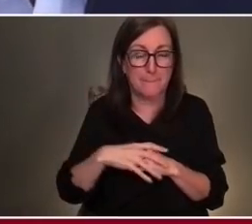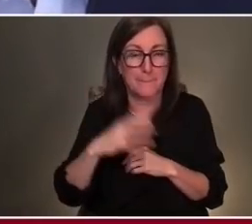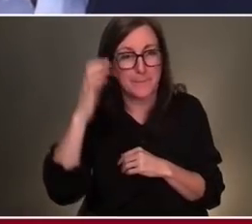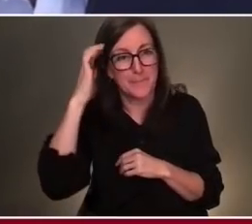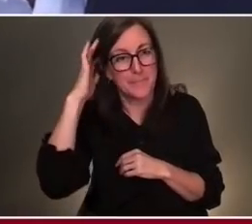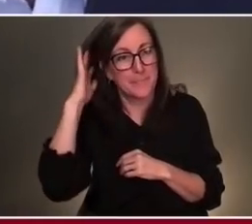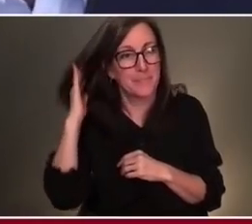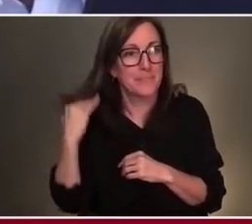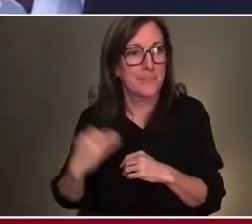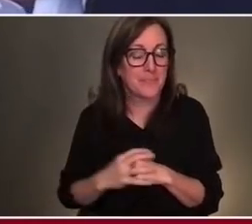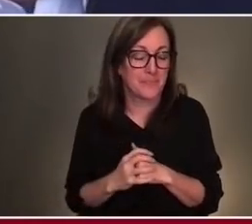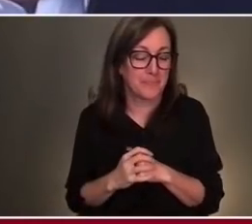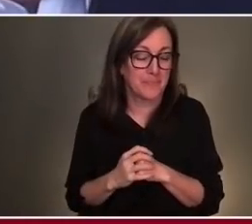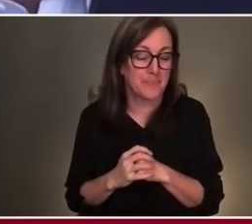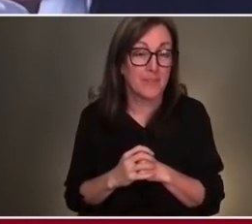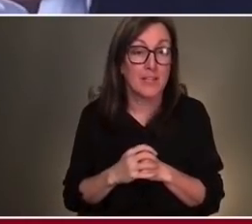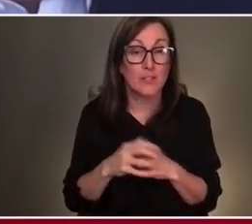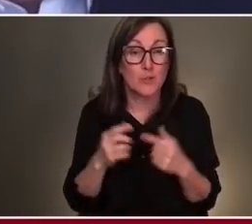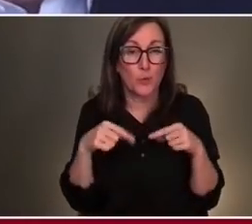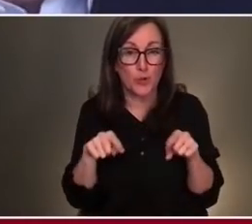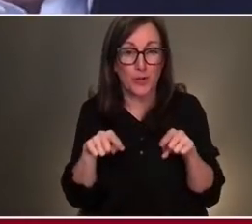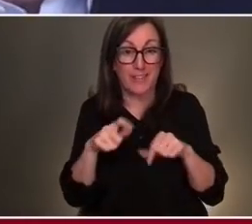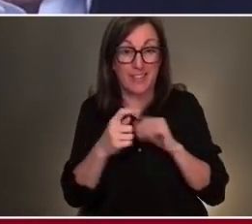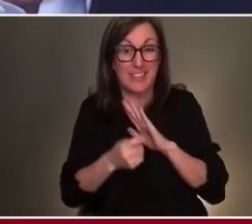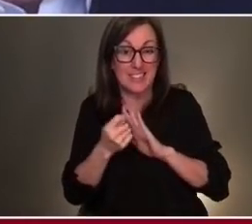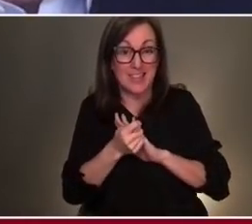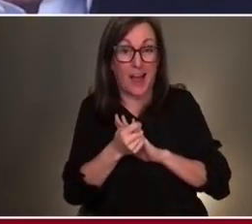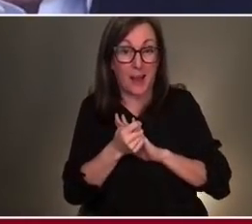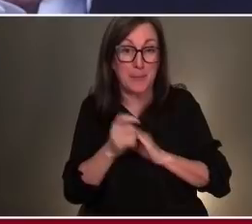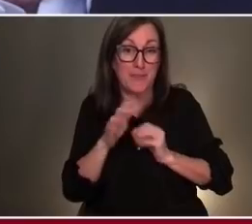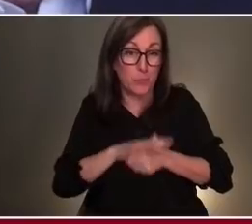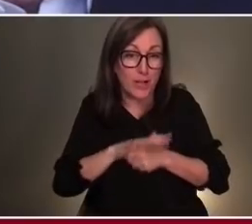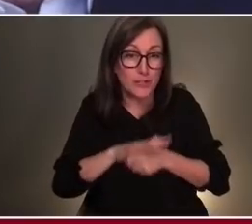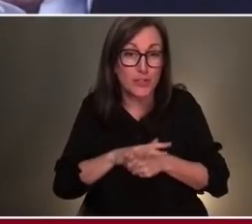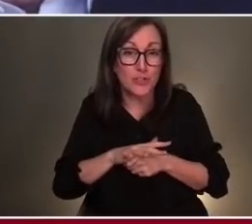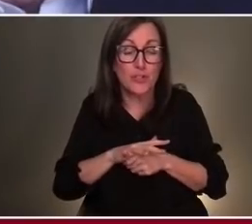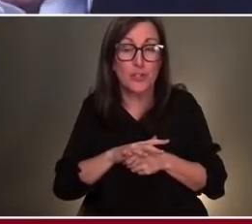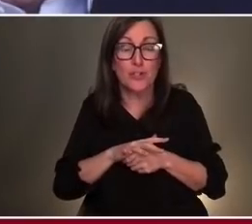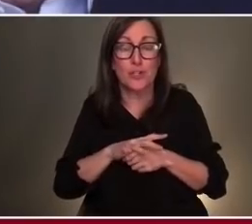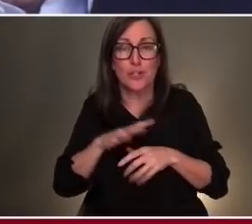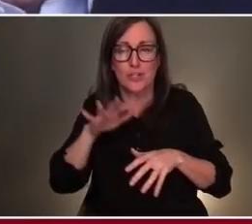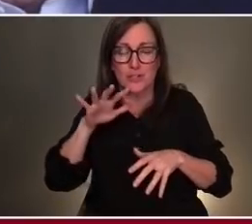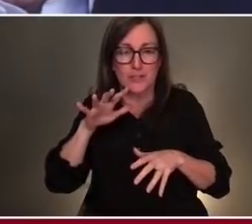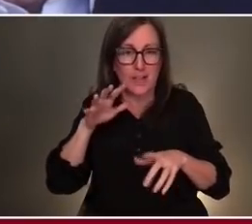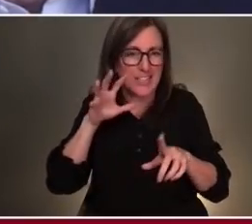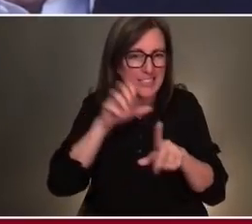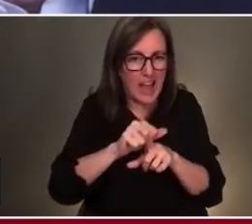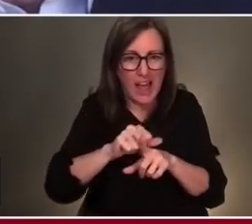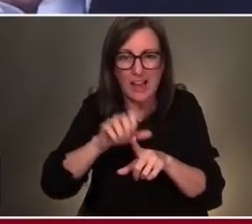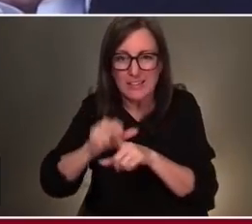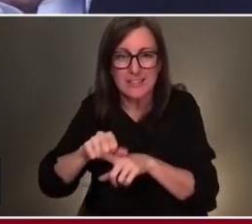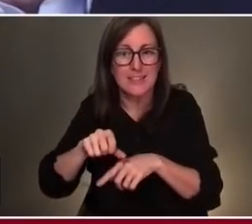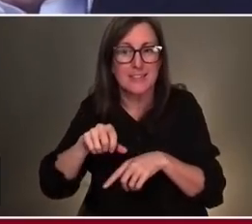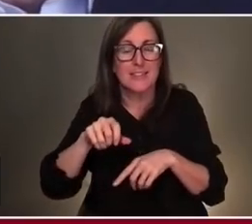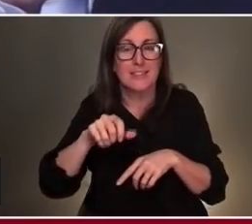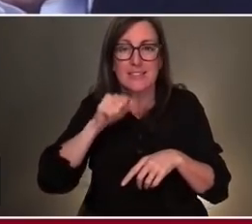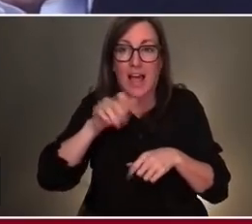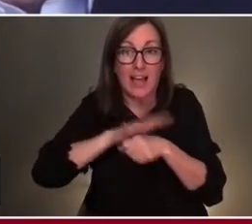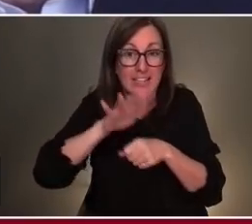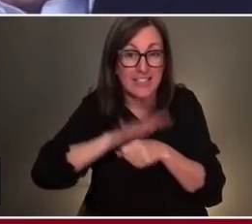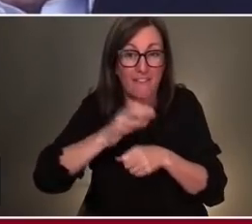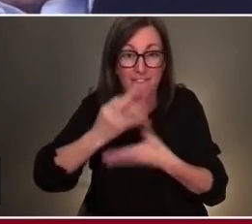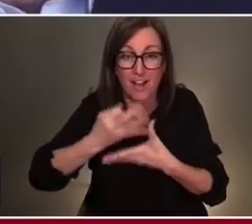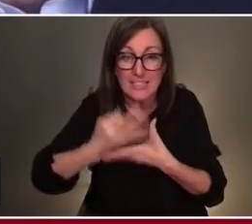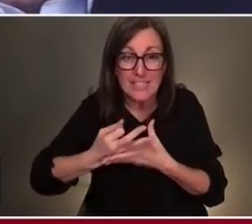you know, in the, in the, in the age of like, all this pressure, all this attack, the lack of funding, you guys show up every day